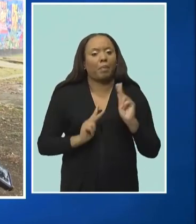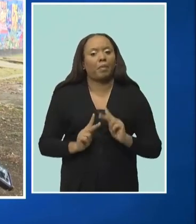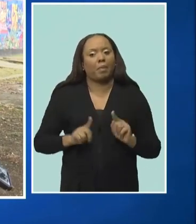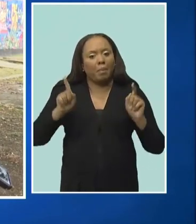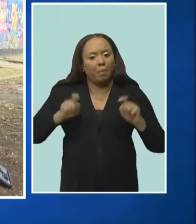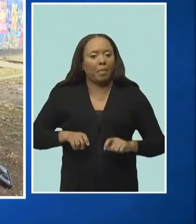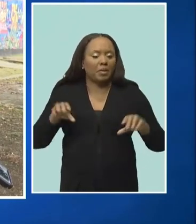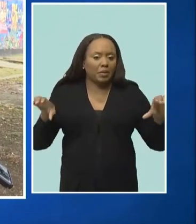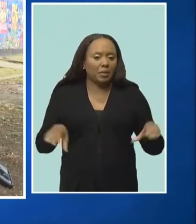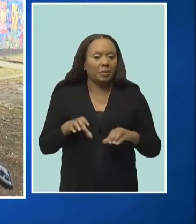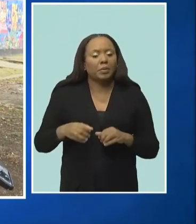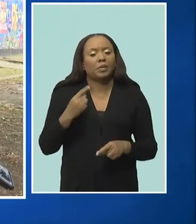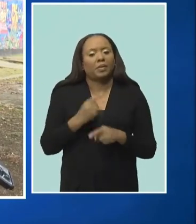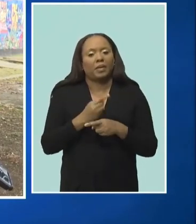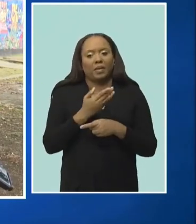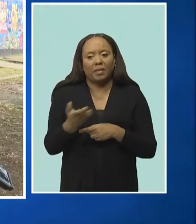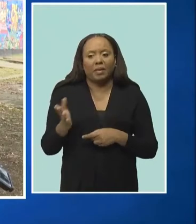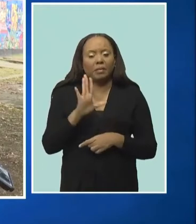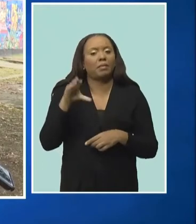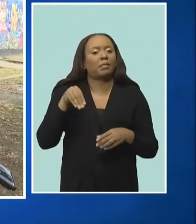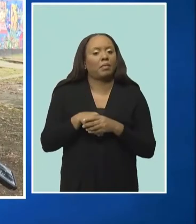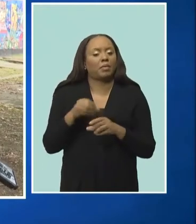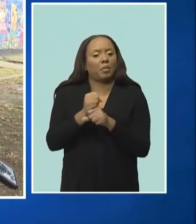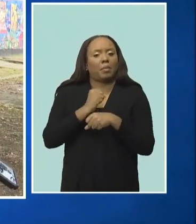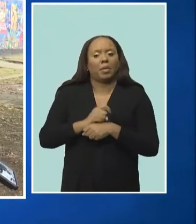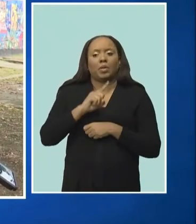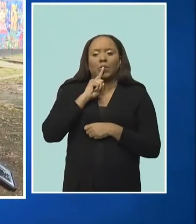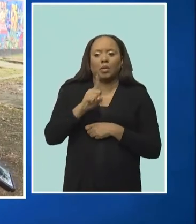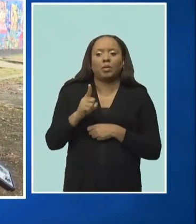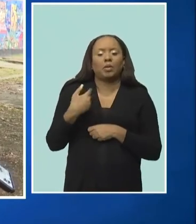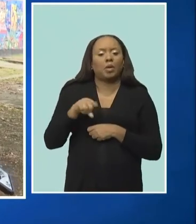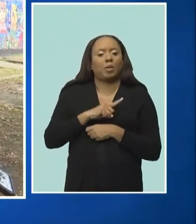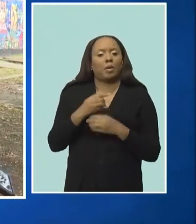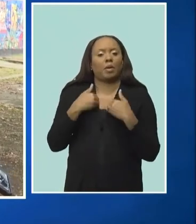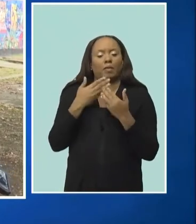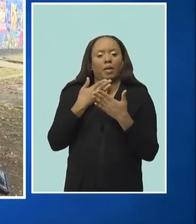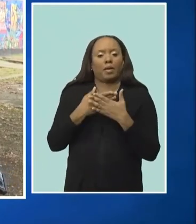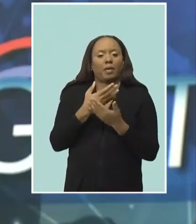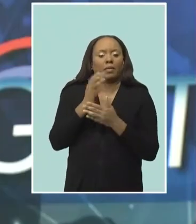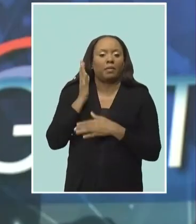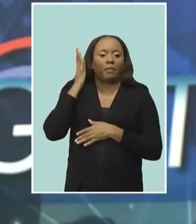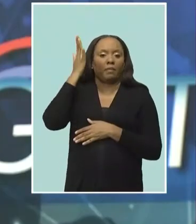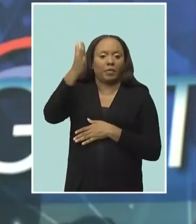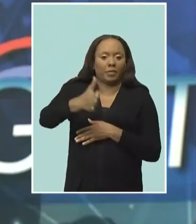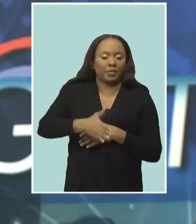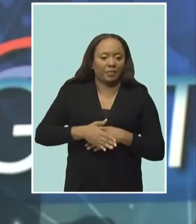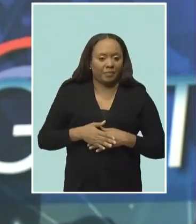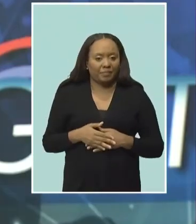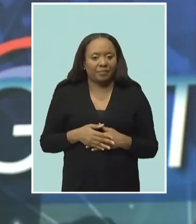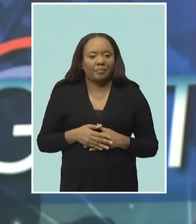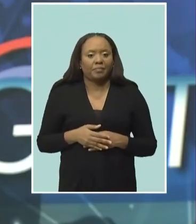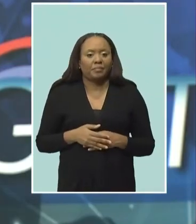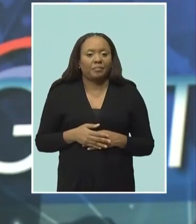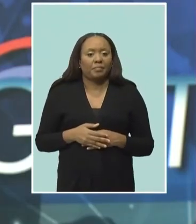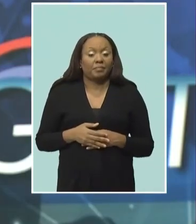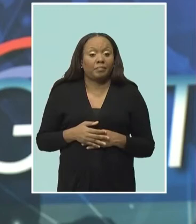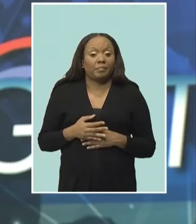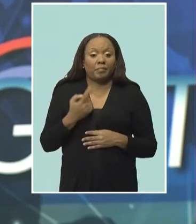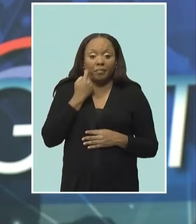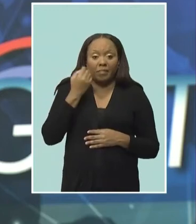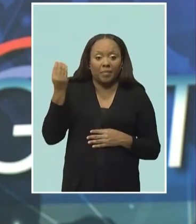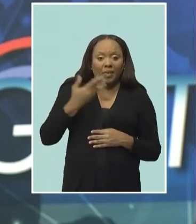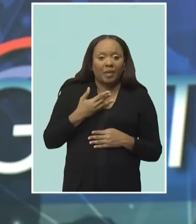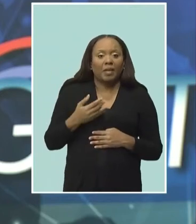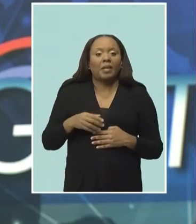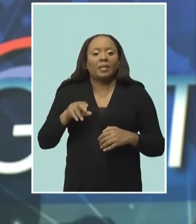have to do, to play their part, to ensure that we secure our future. This just in. The national